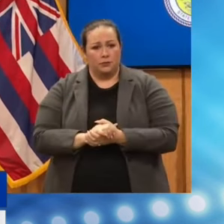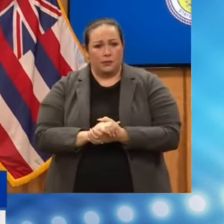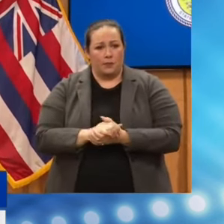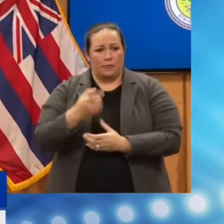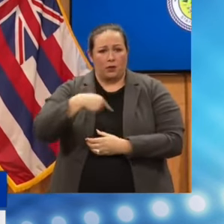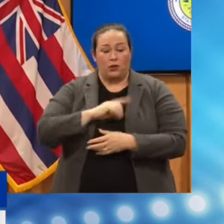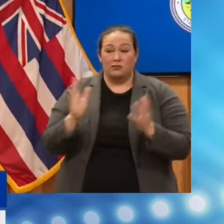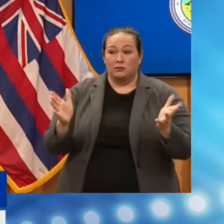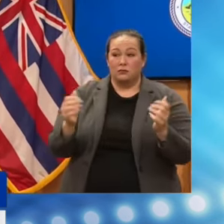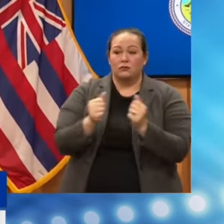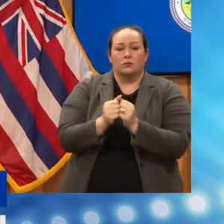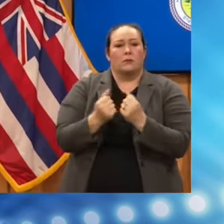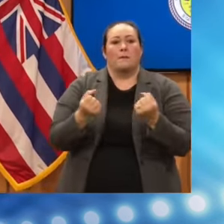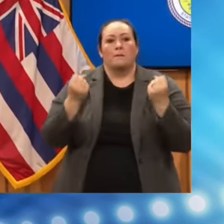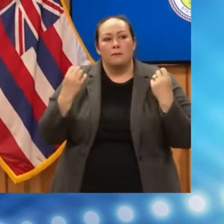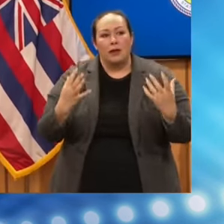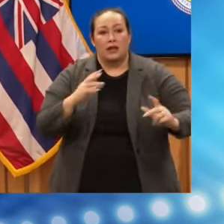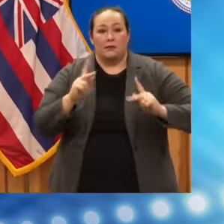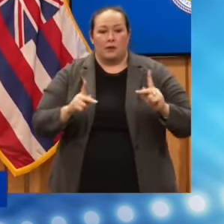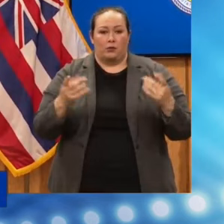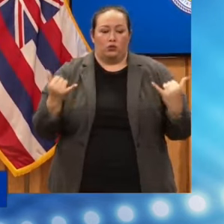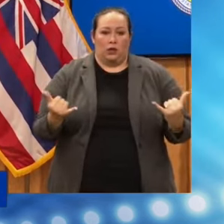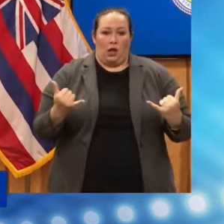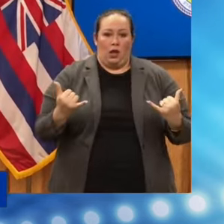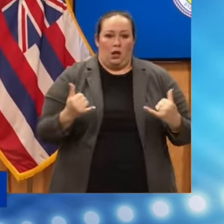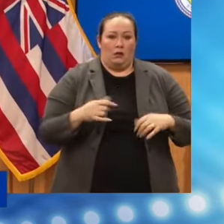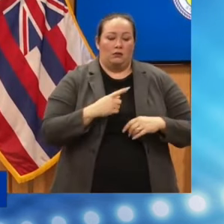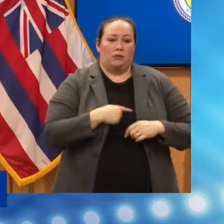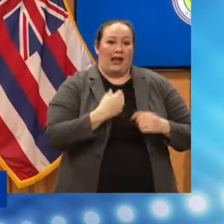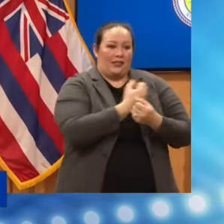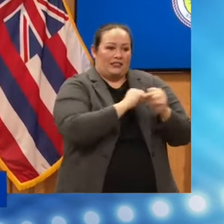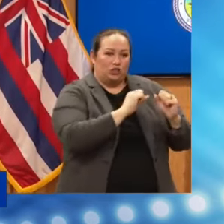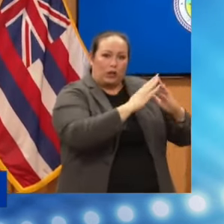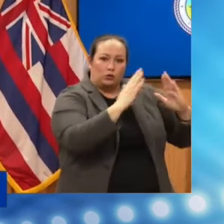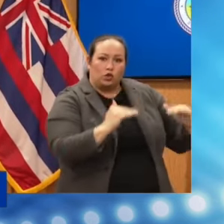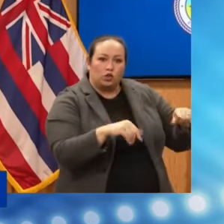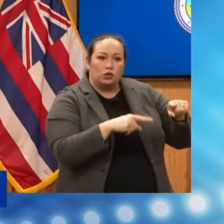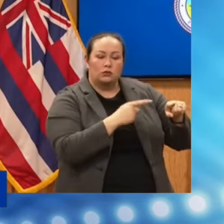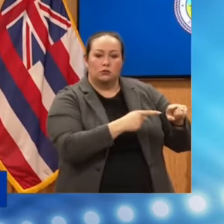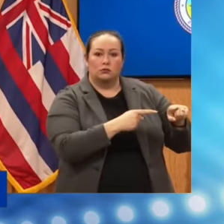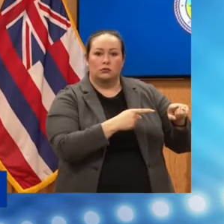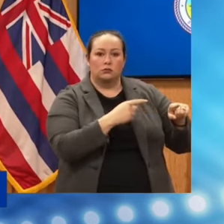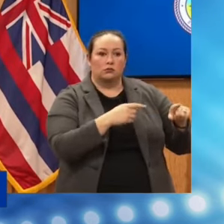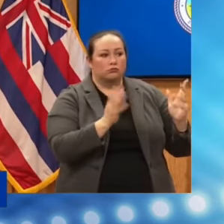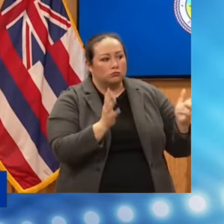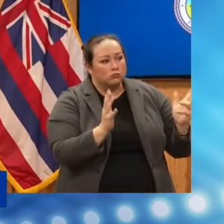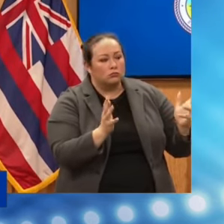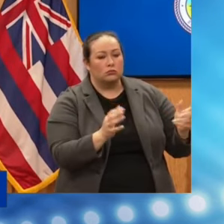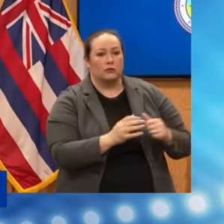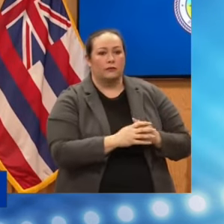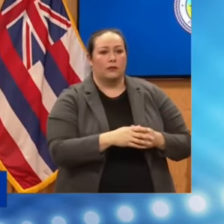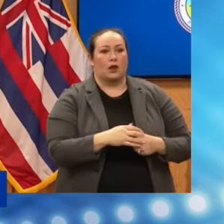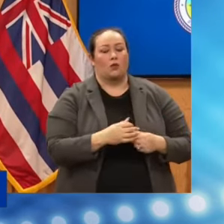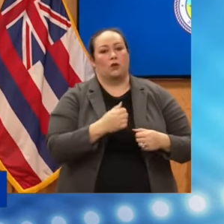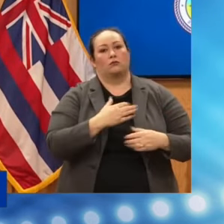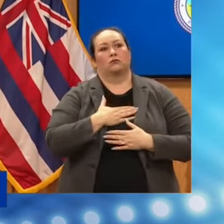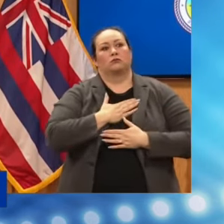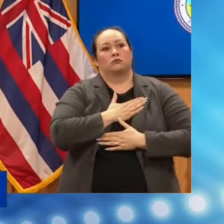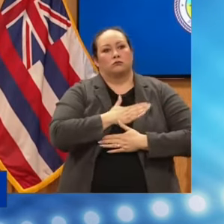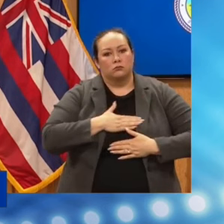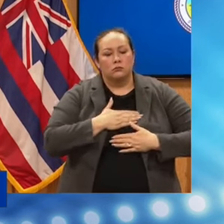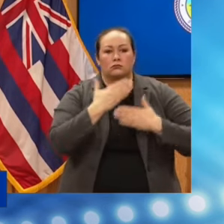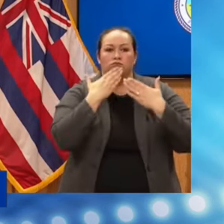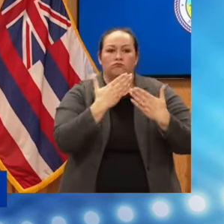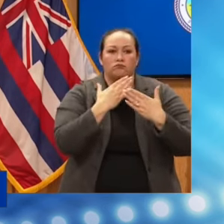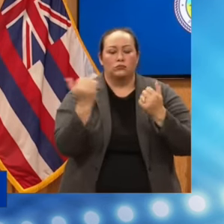many people today, not just at the shelter, which was something to behold. And we appreciate all the volunteers like we